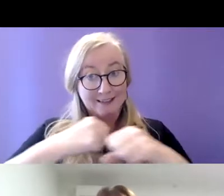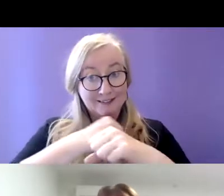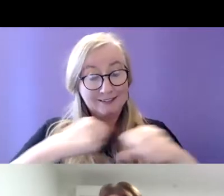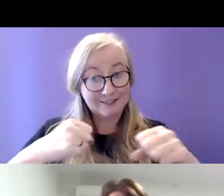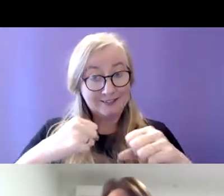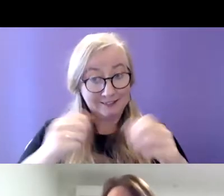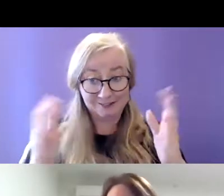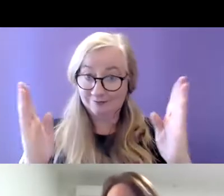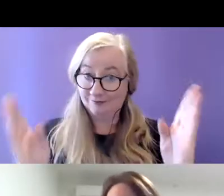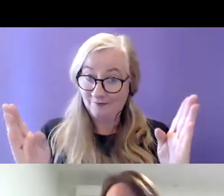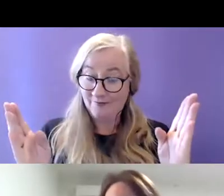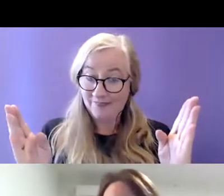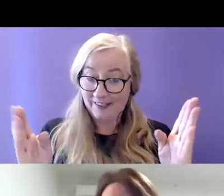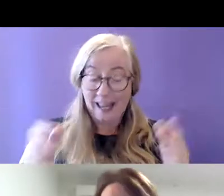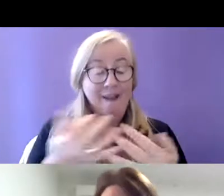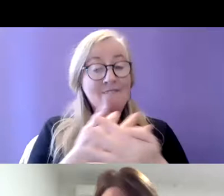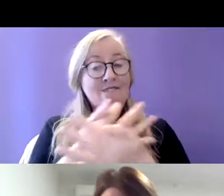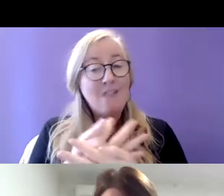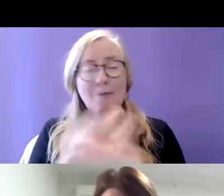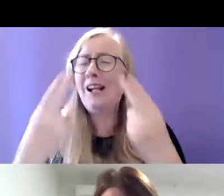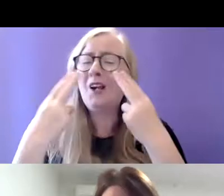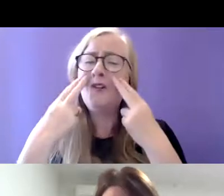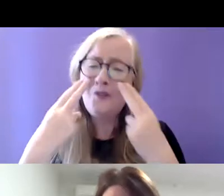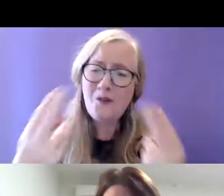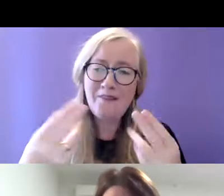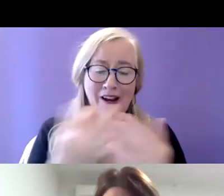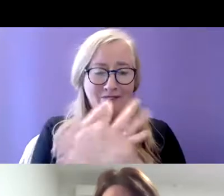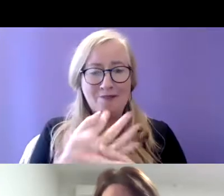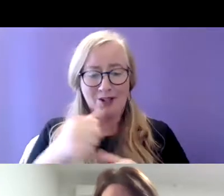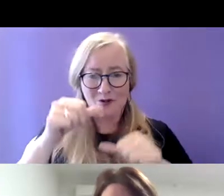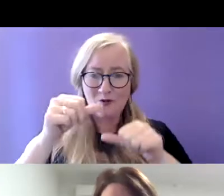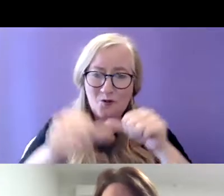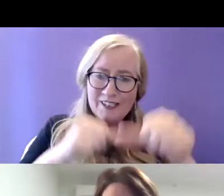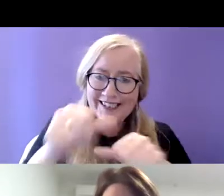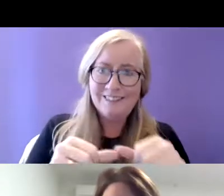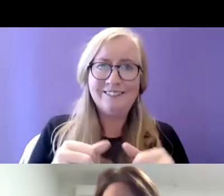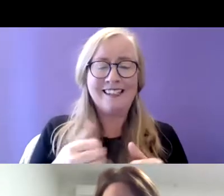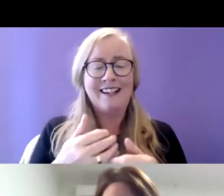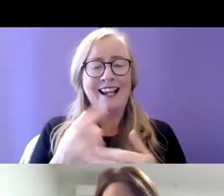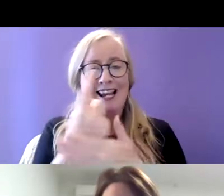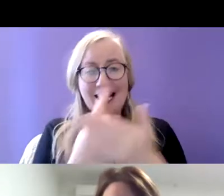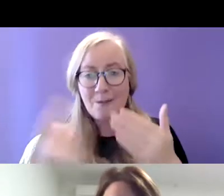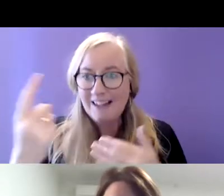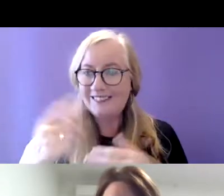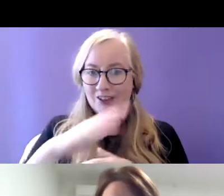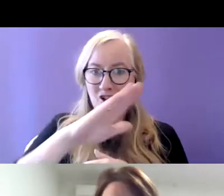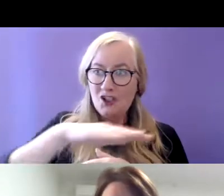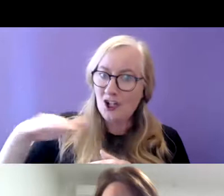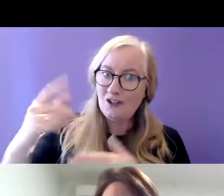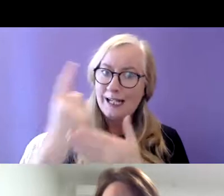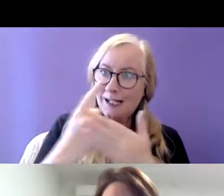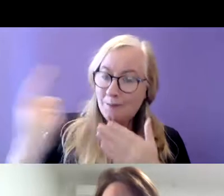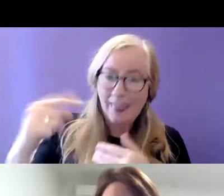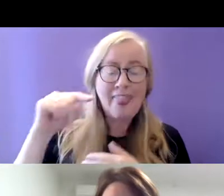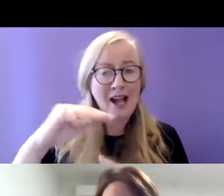a safe space and to have family normal family routines and giving the family independence and the children independence is a really important